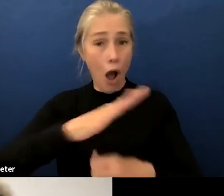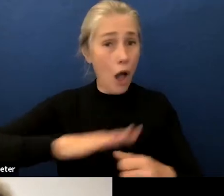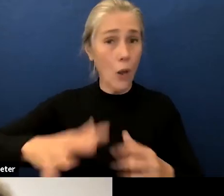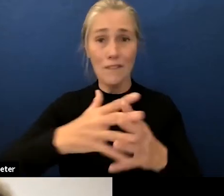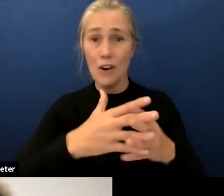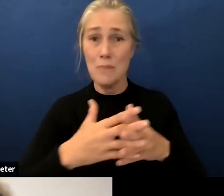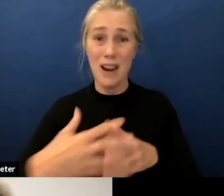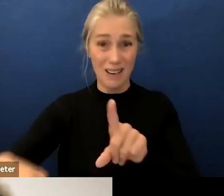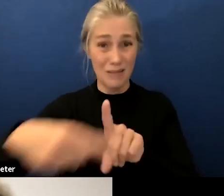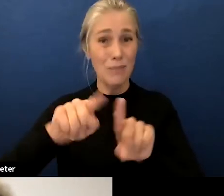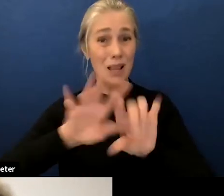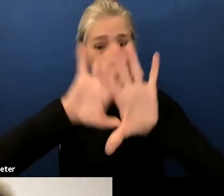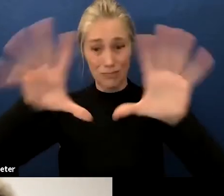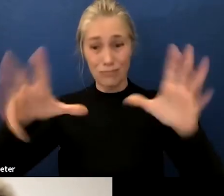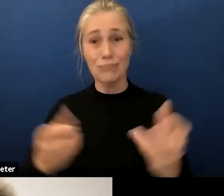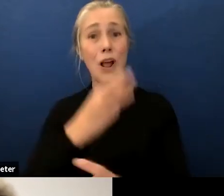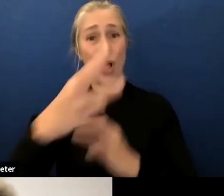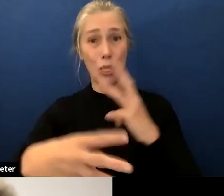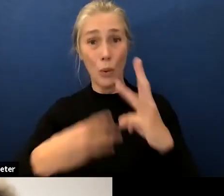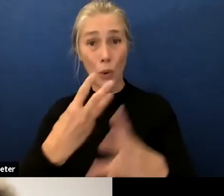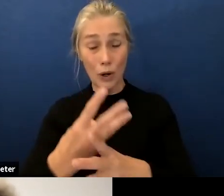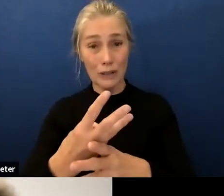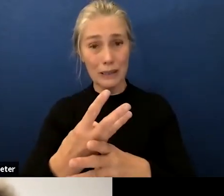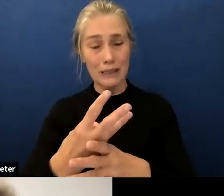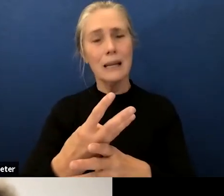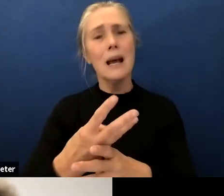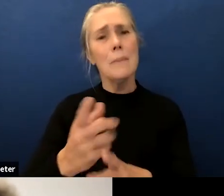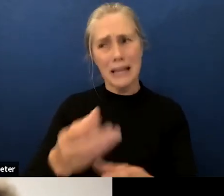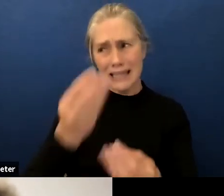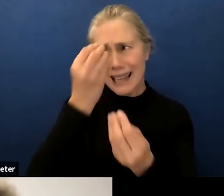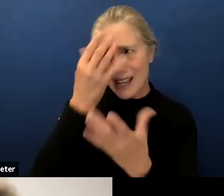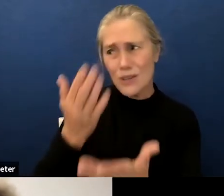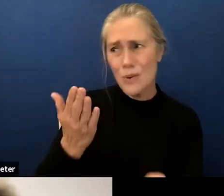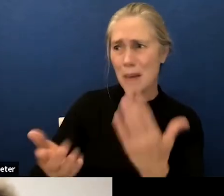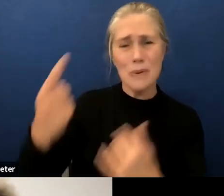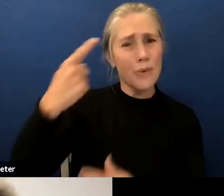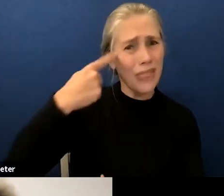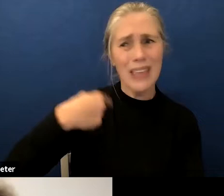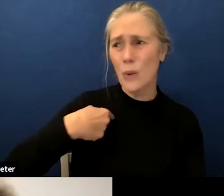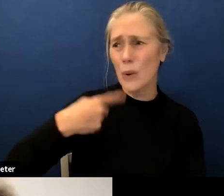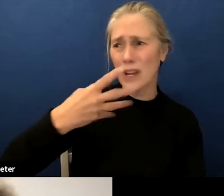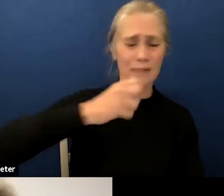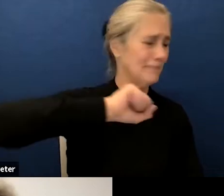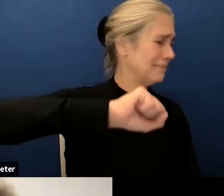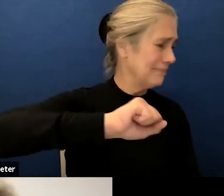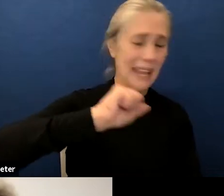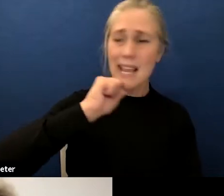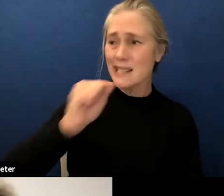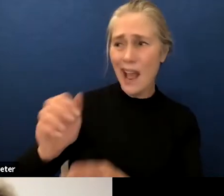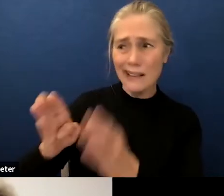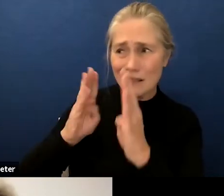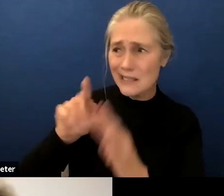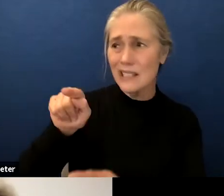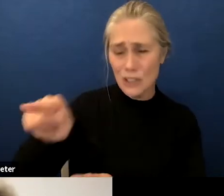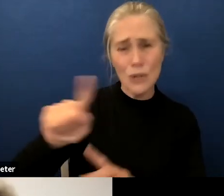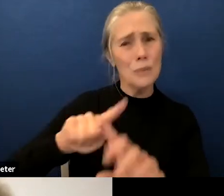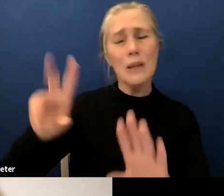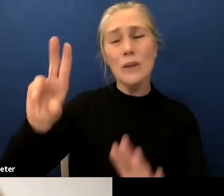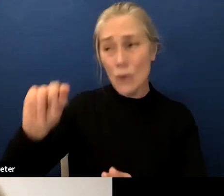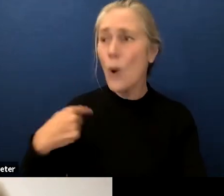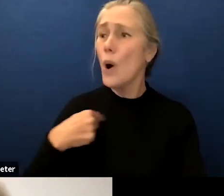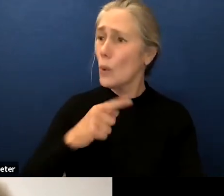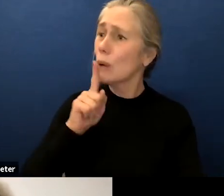acknowledgement that we are listening to you it might not feel like that it's a very divisive time but we